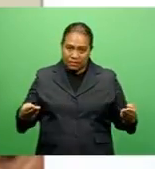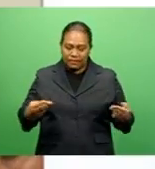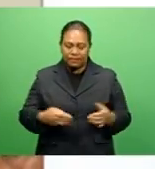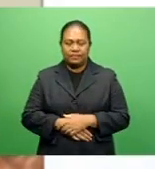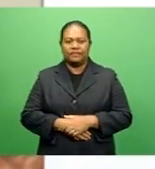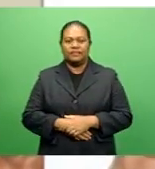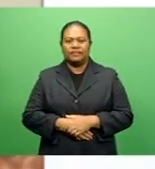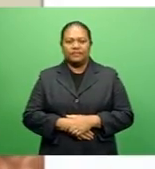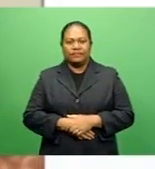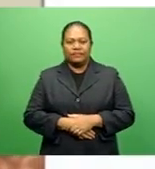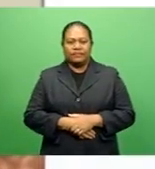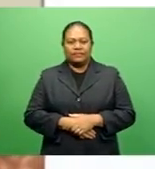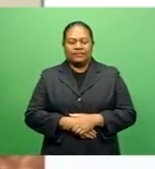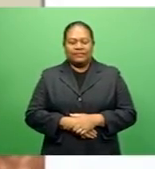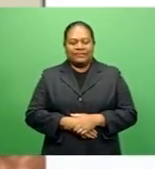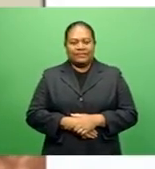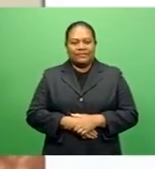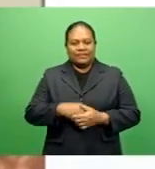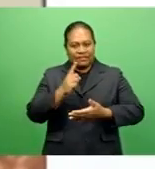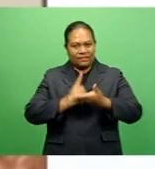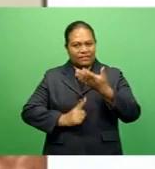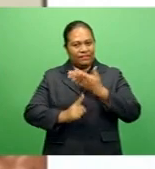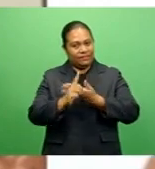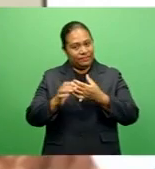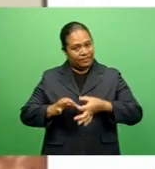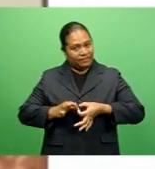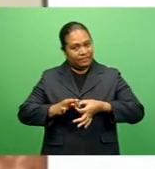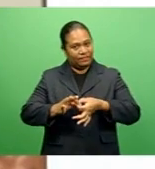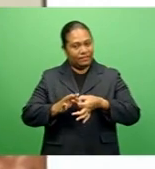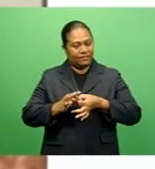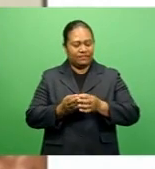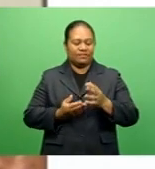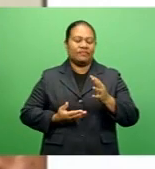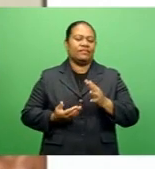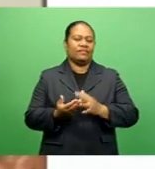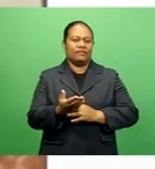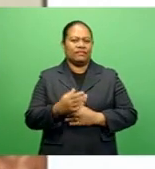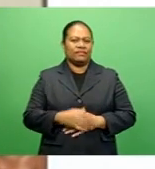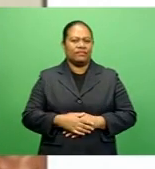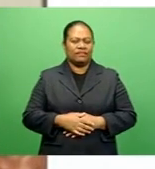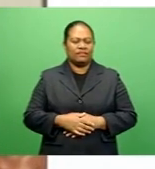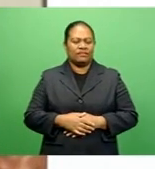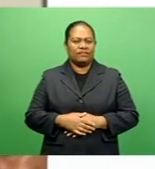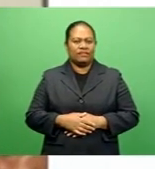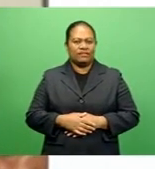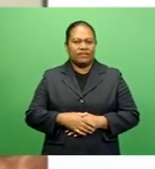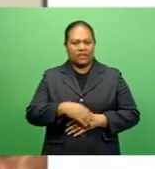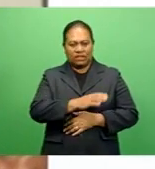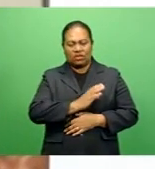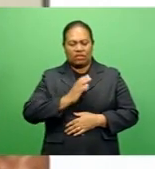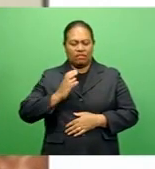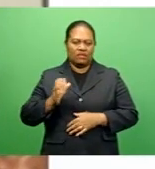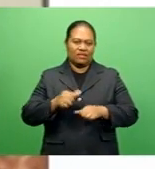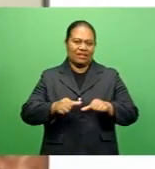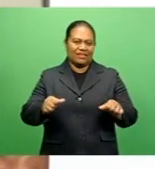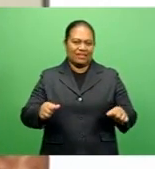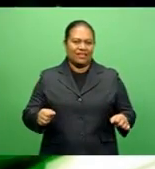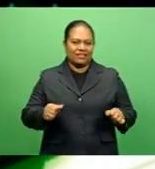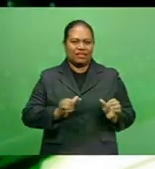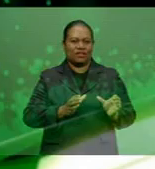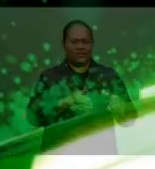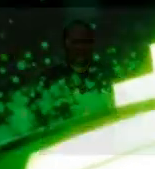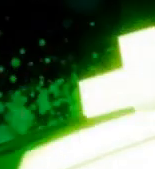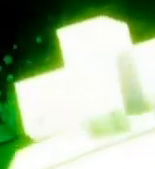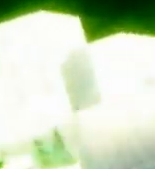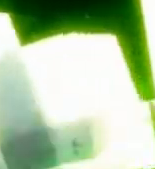hook up and link up through the board linkage with the commercial agriculture sector of PG.